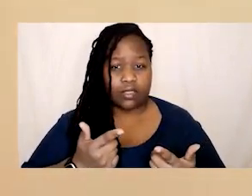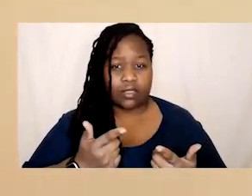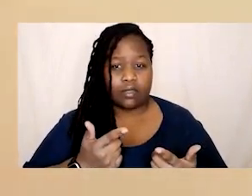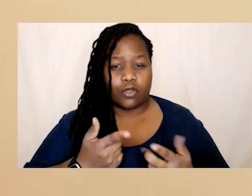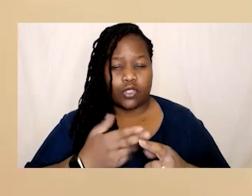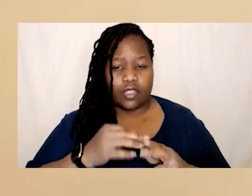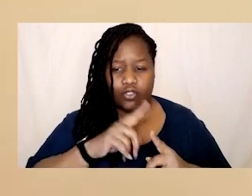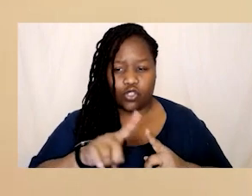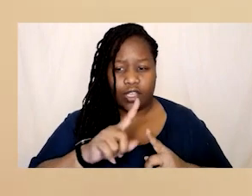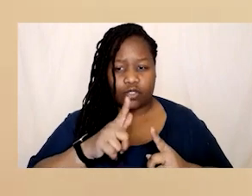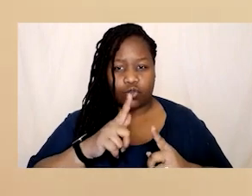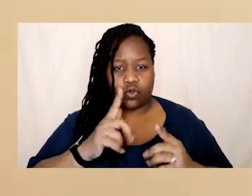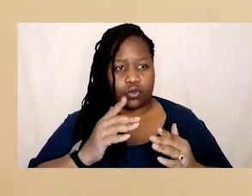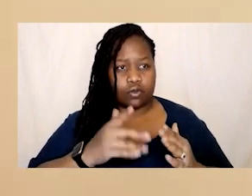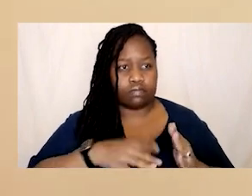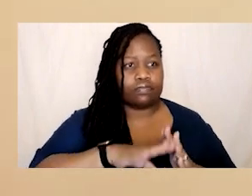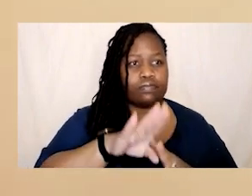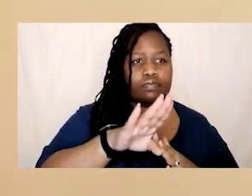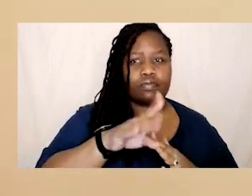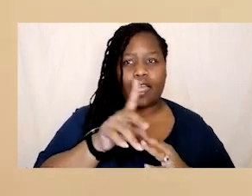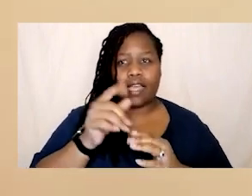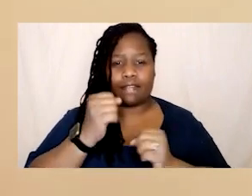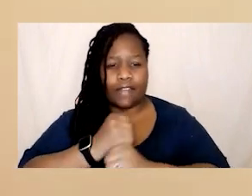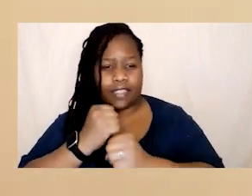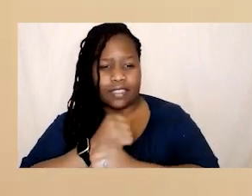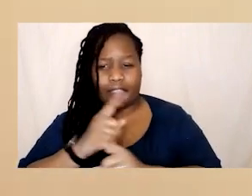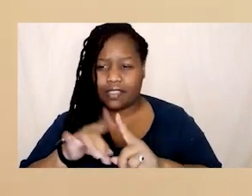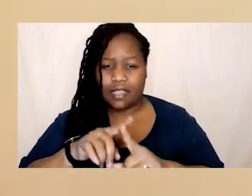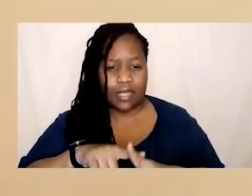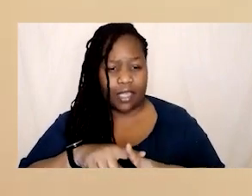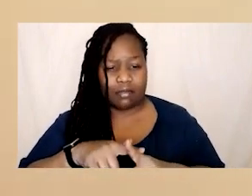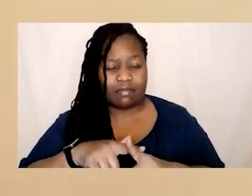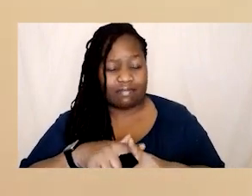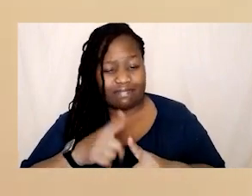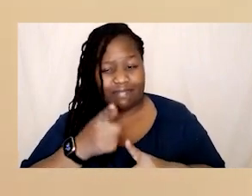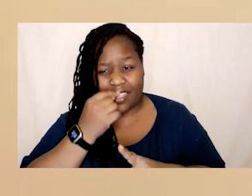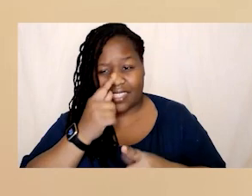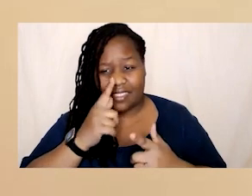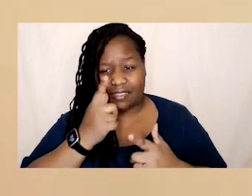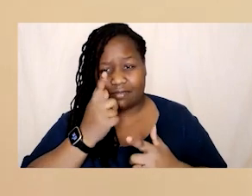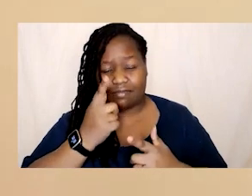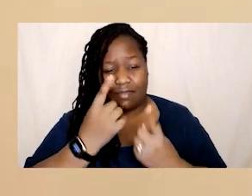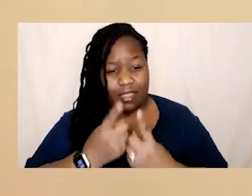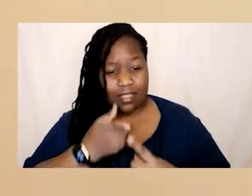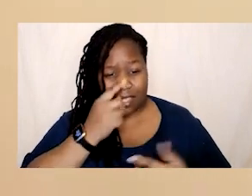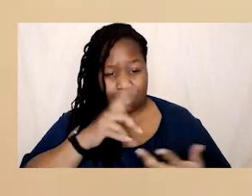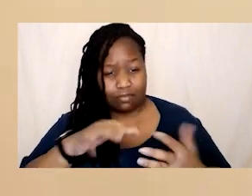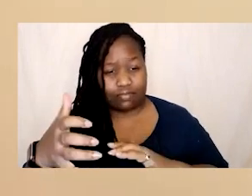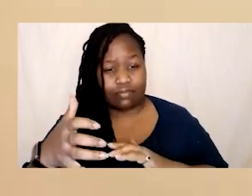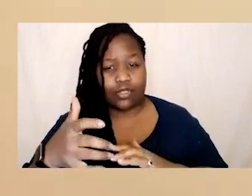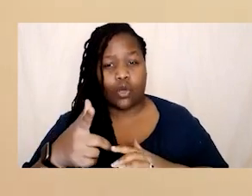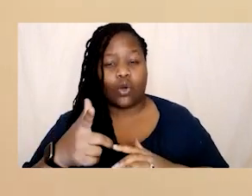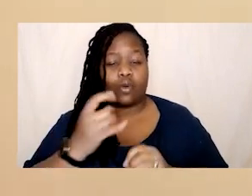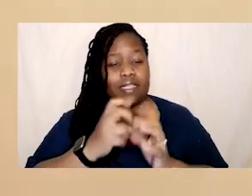to fight um and I would say my final reflections around setting up um glitch is like making sure that you center values